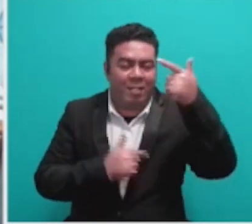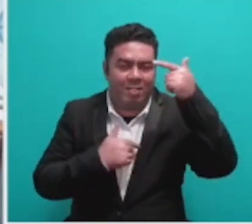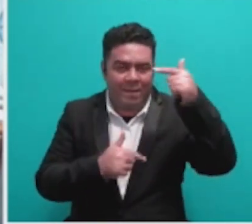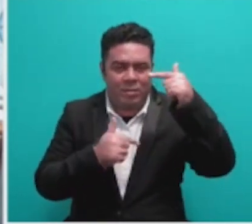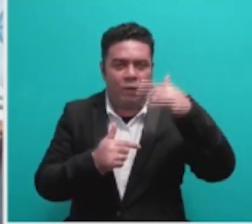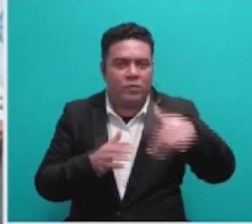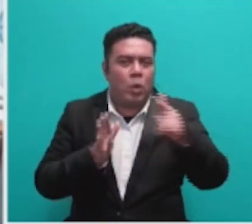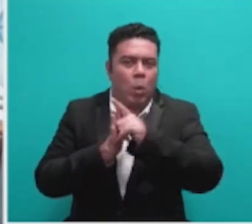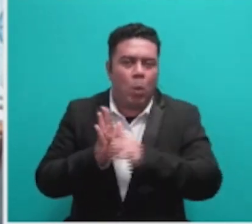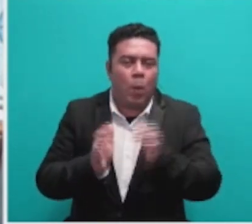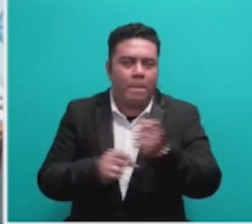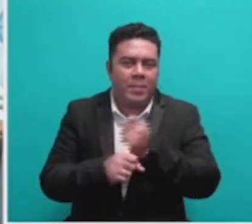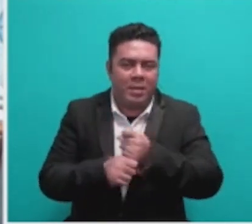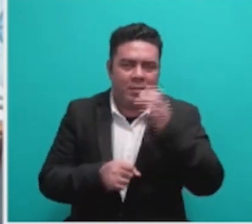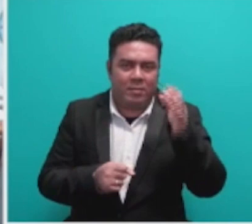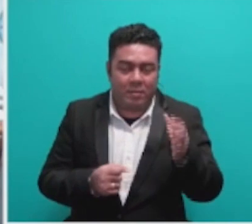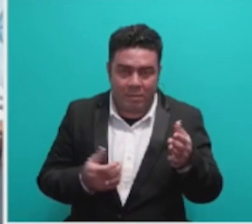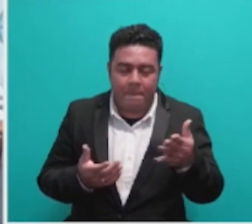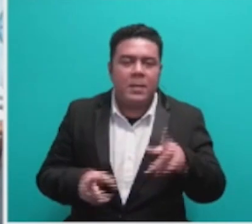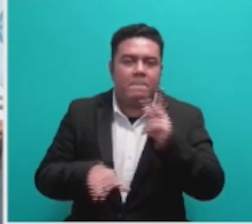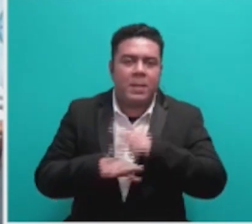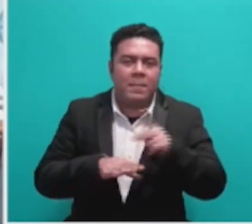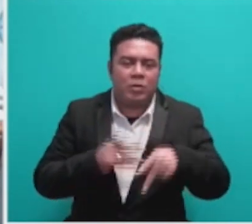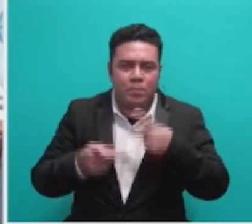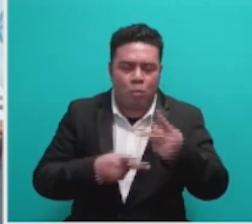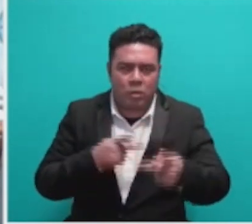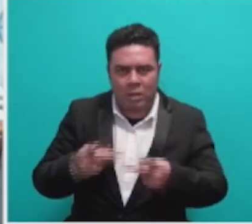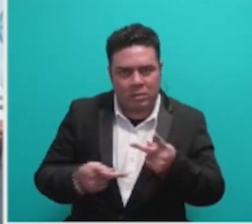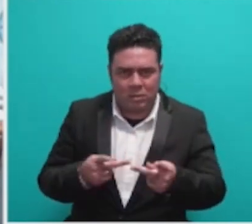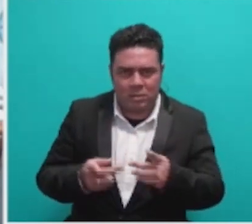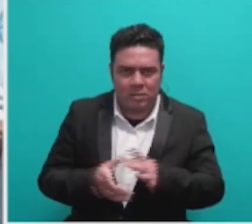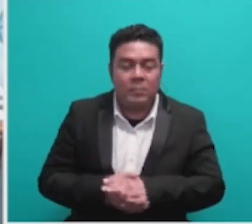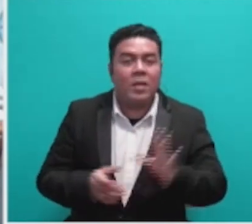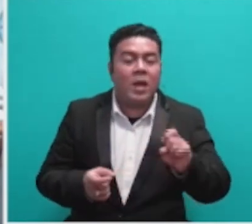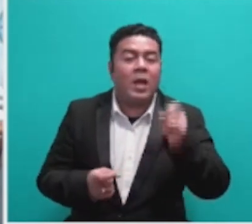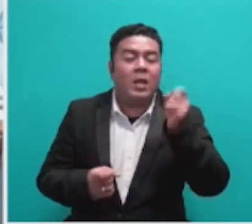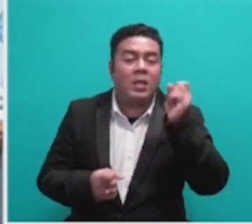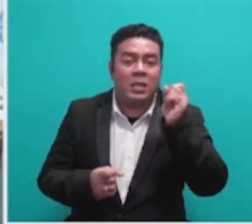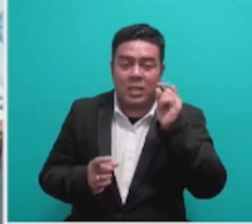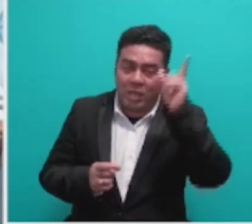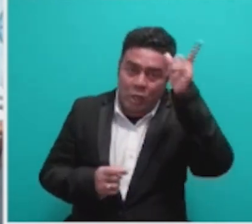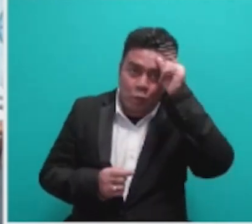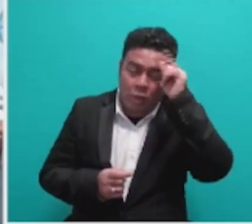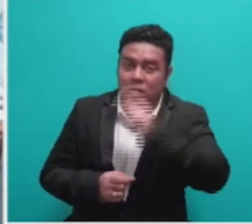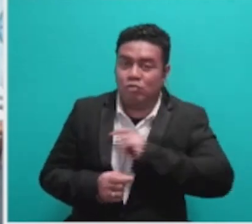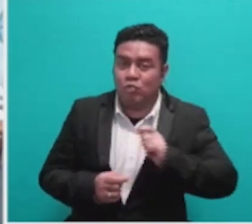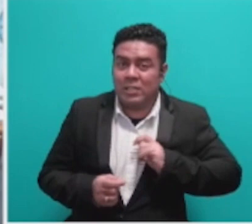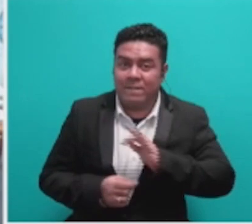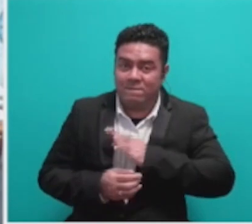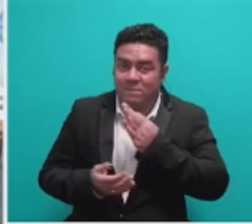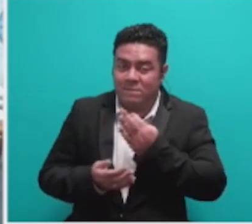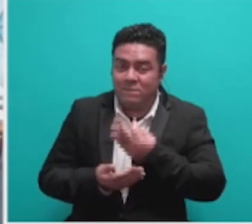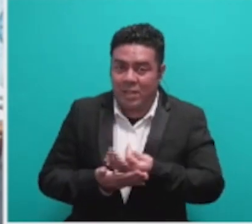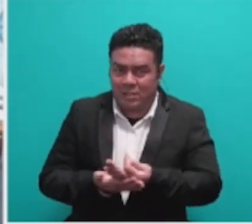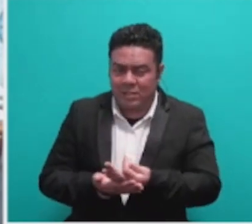of law-making during the elementary process. The Etalki Trust Fund of 2004 qualifications